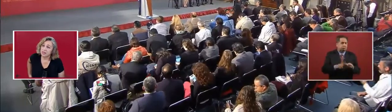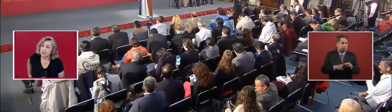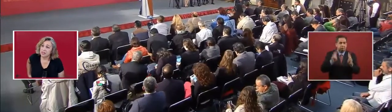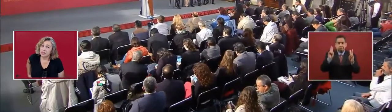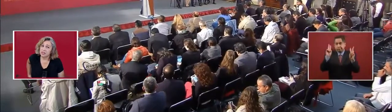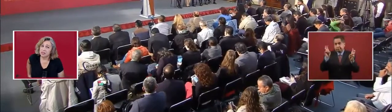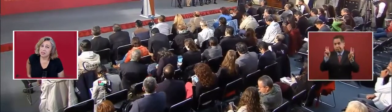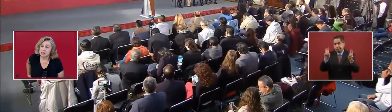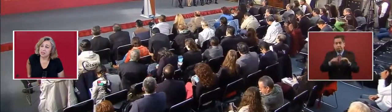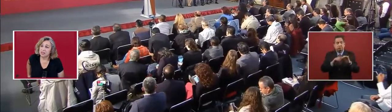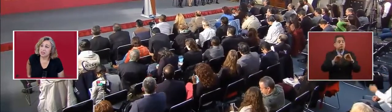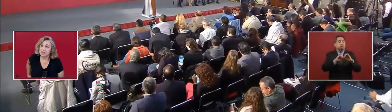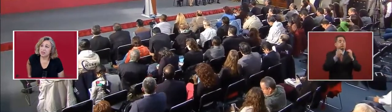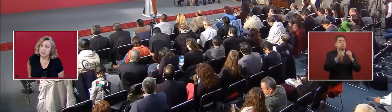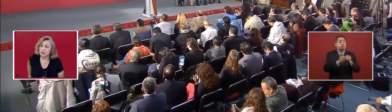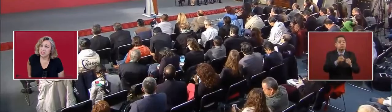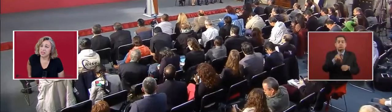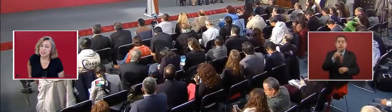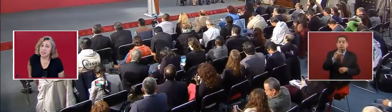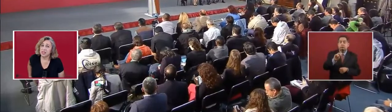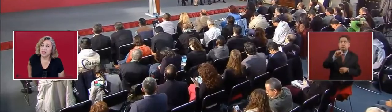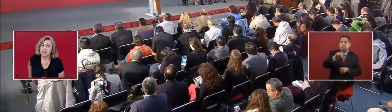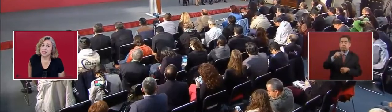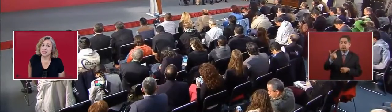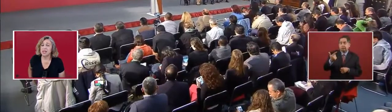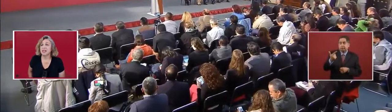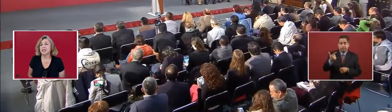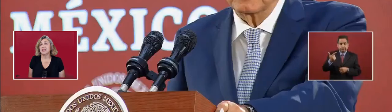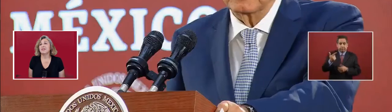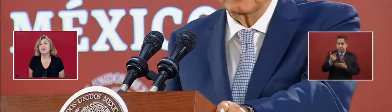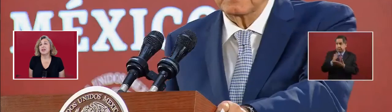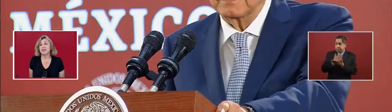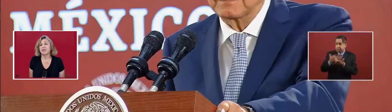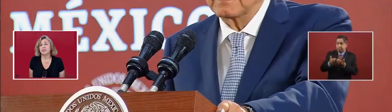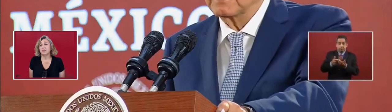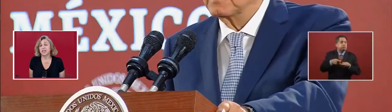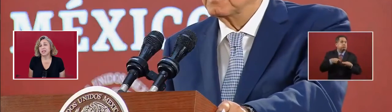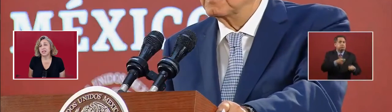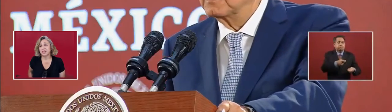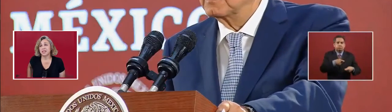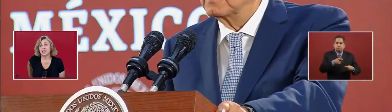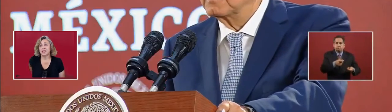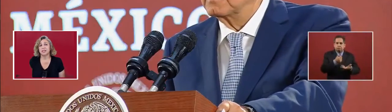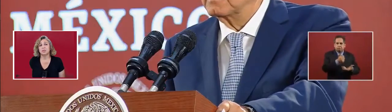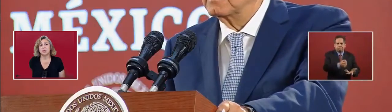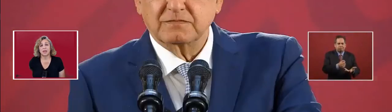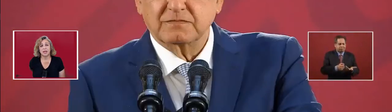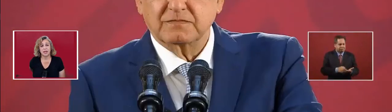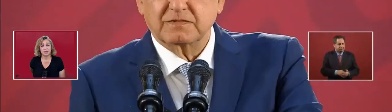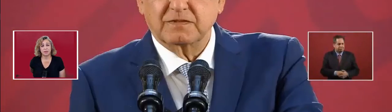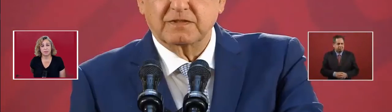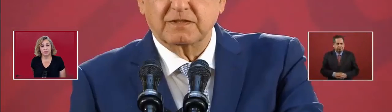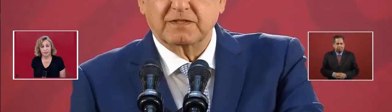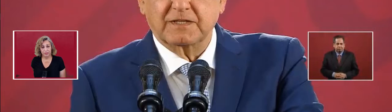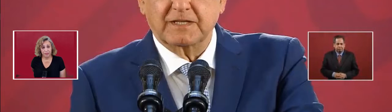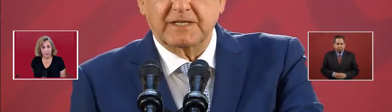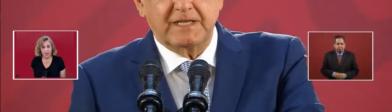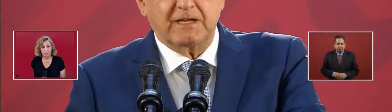organizations. And even non-governmental agencies were getting